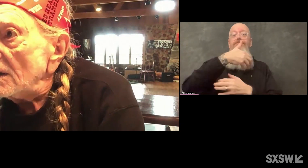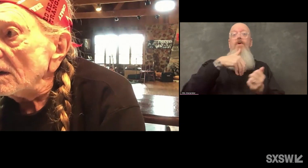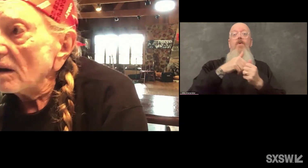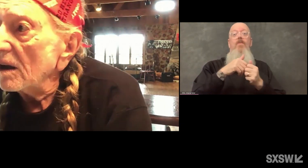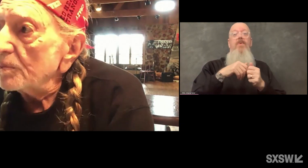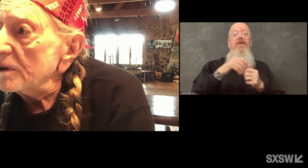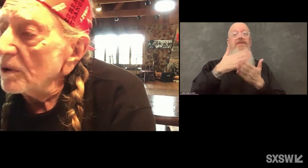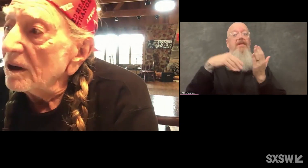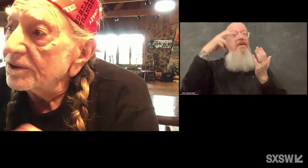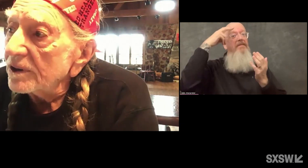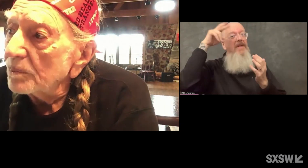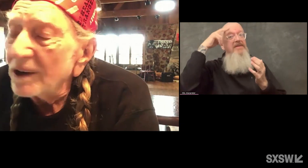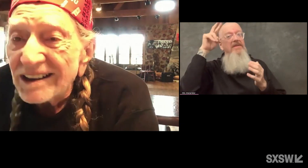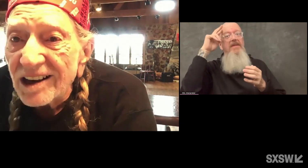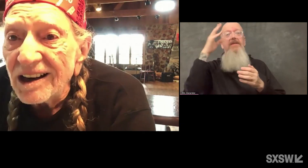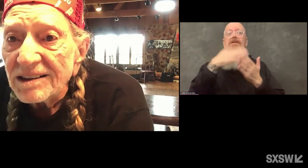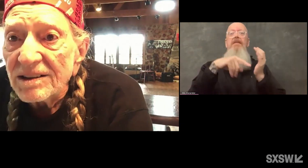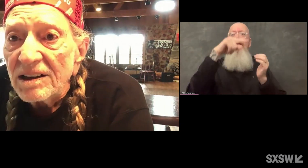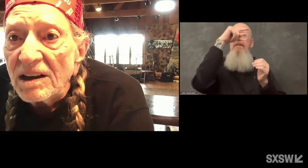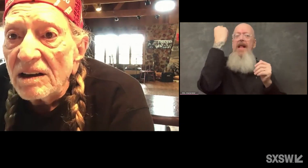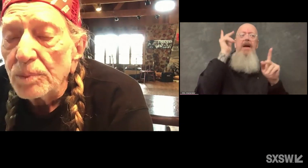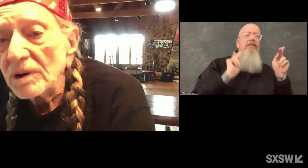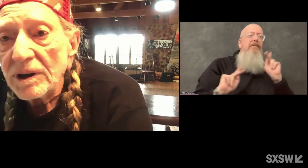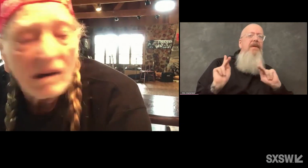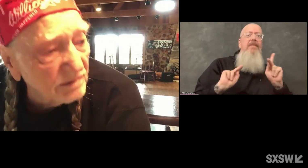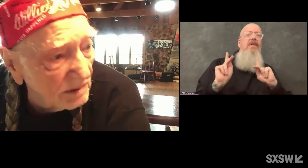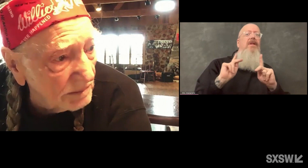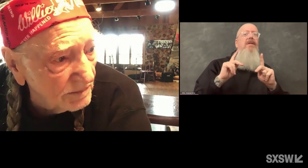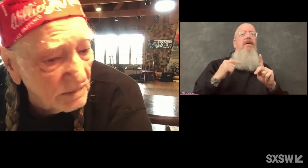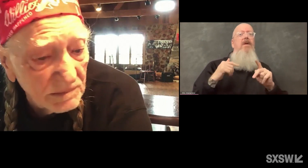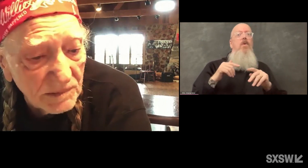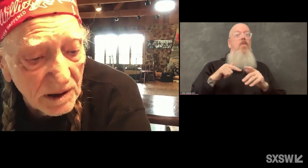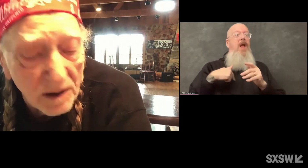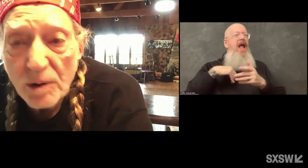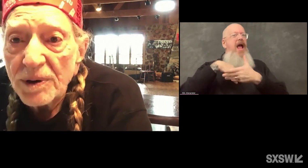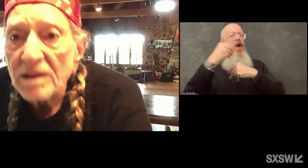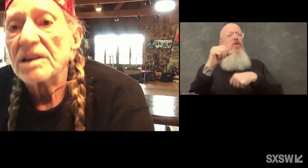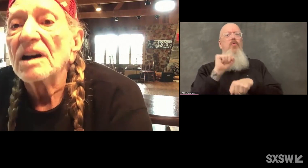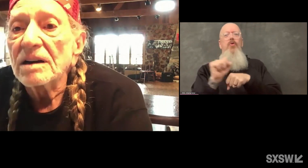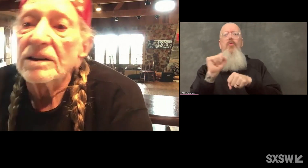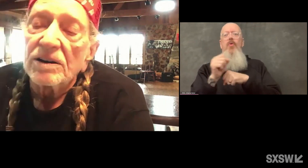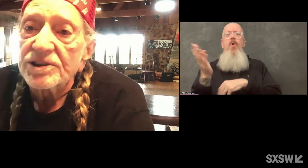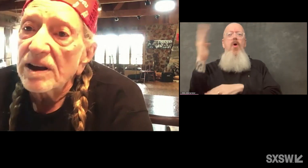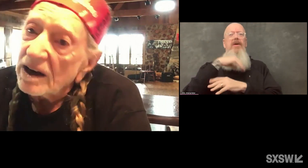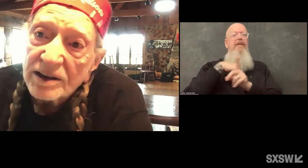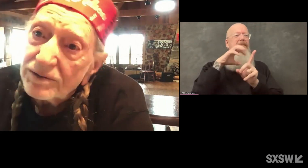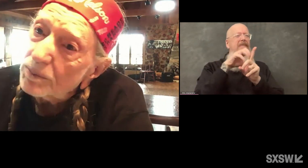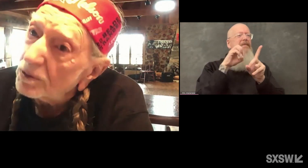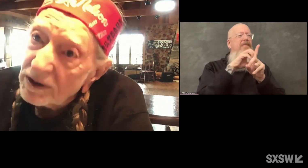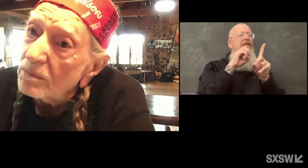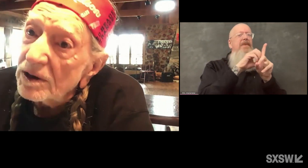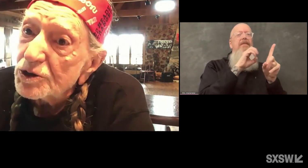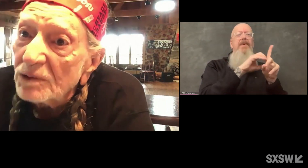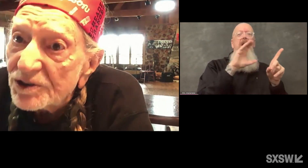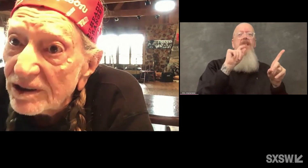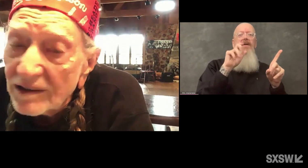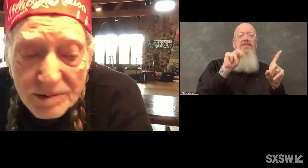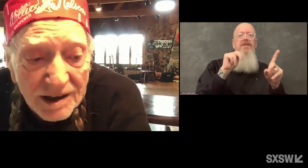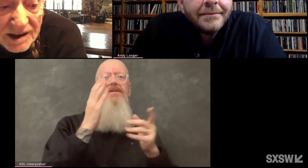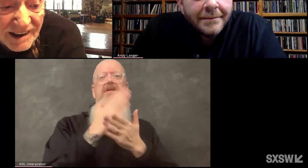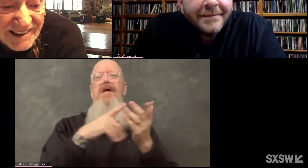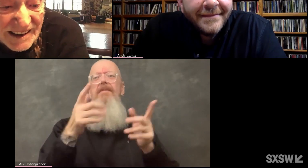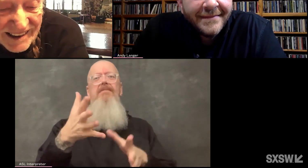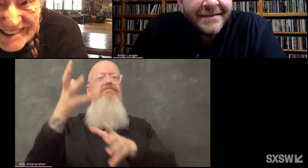and a lot of people out there picking cotton, pulling 100 pounds of cotton in our sack. I never did pull that much